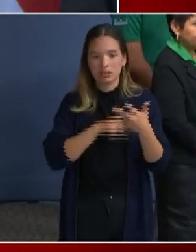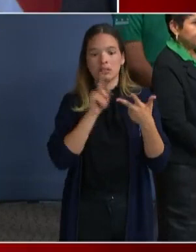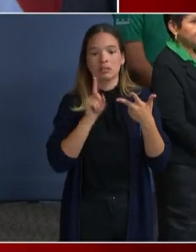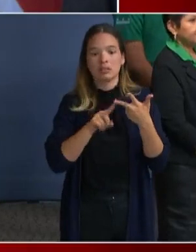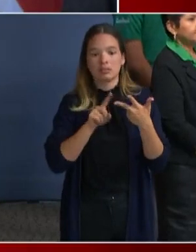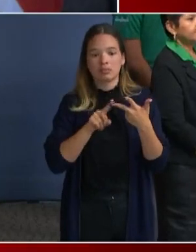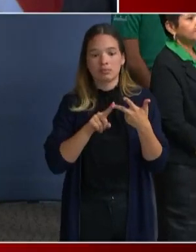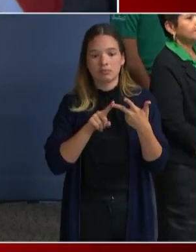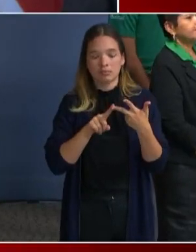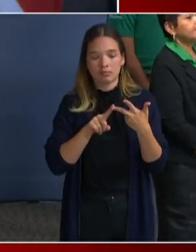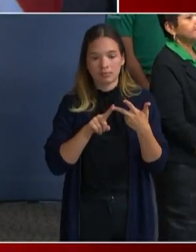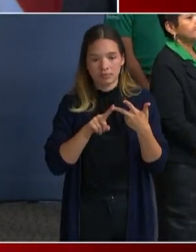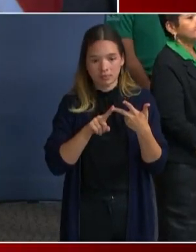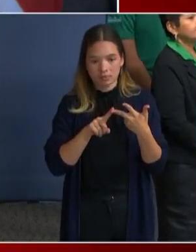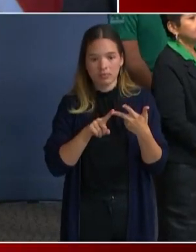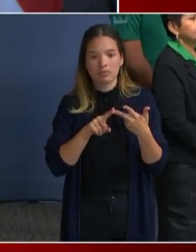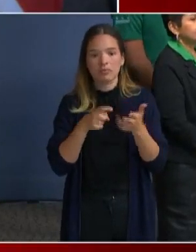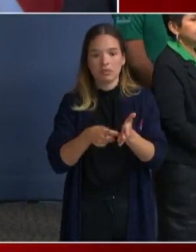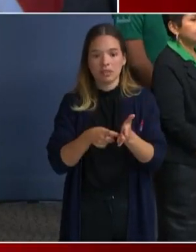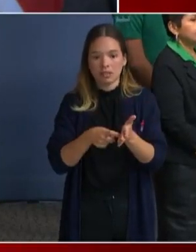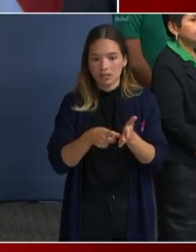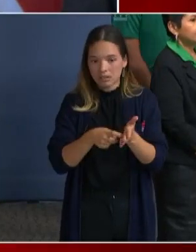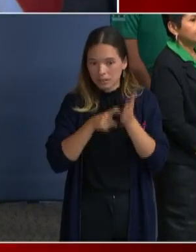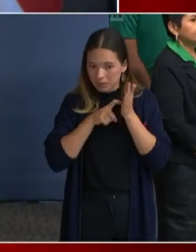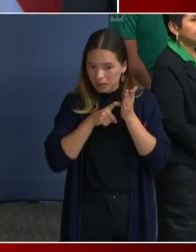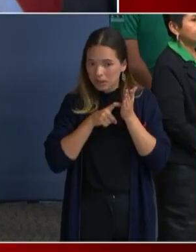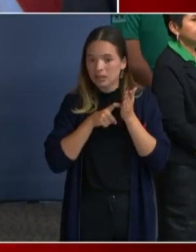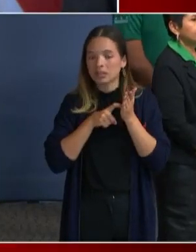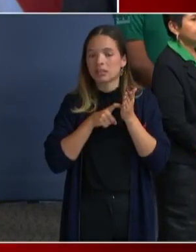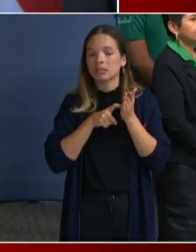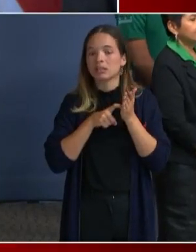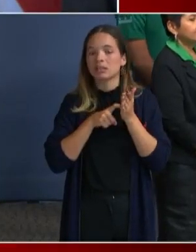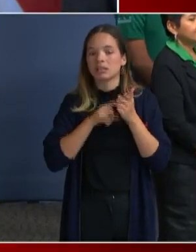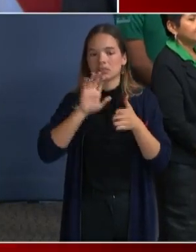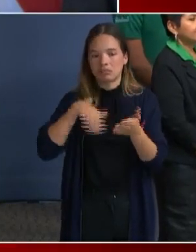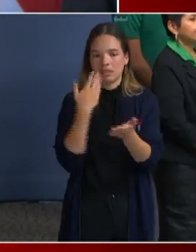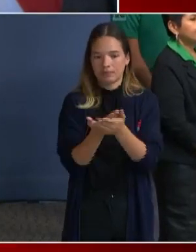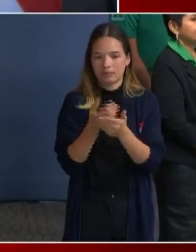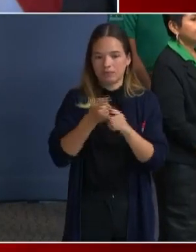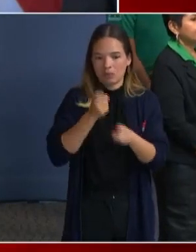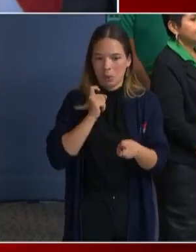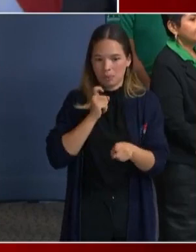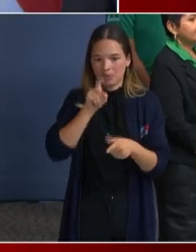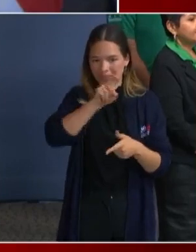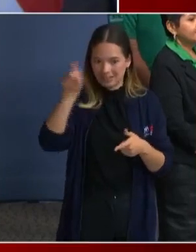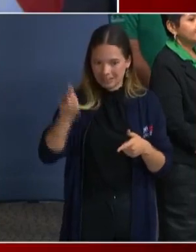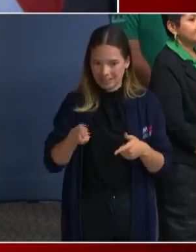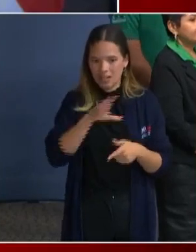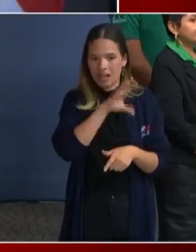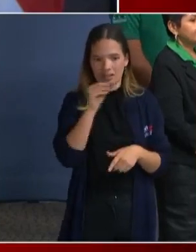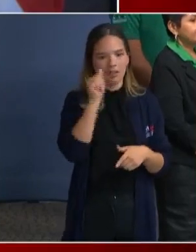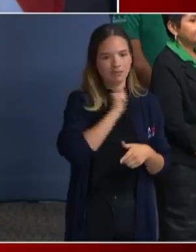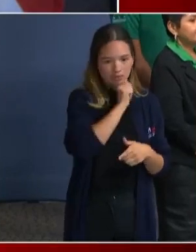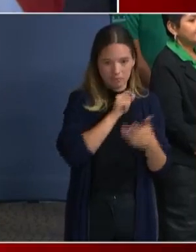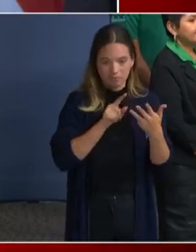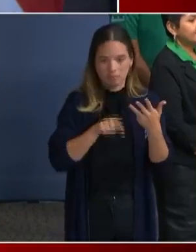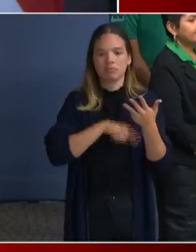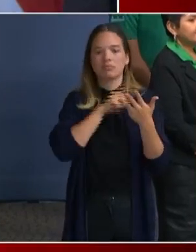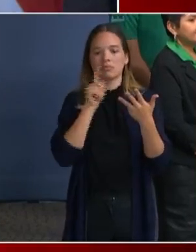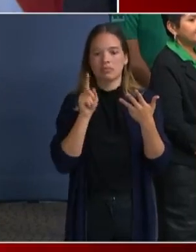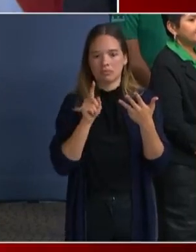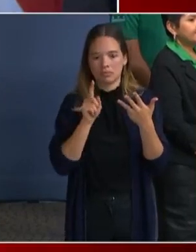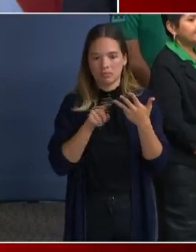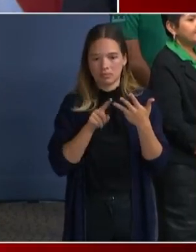demands, dignified arrivals from Texas and Arizona, and respite space, as well as access to COVID testing